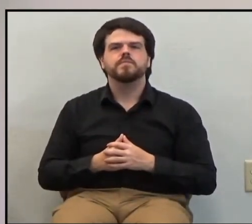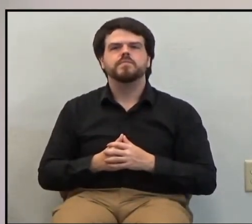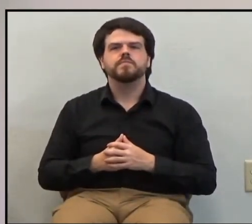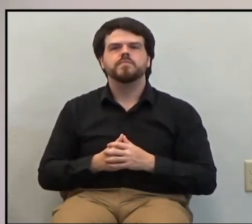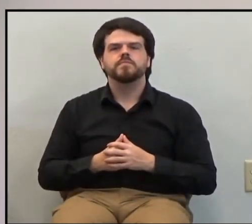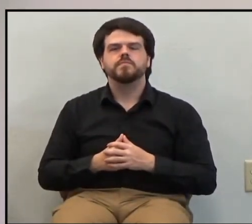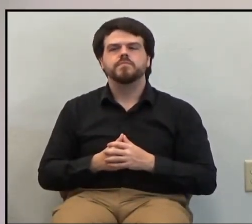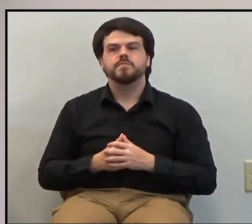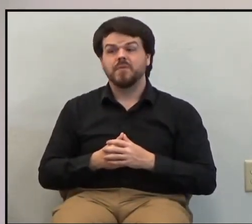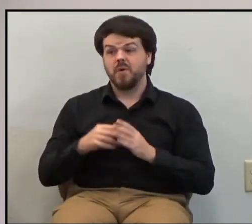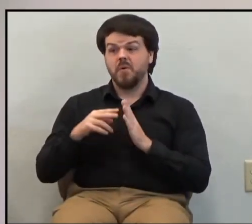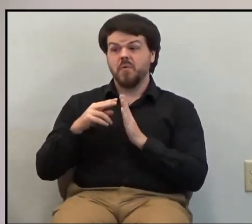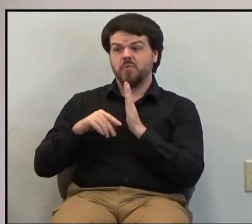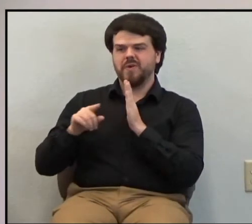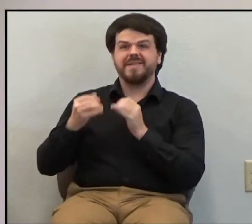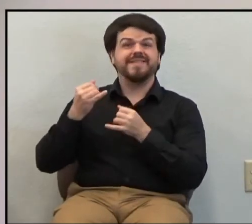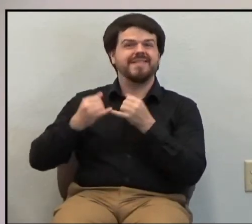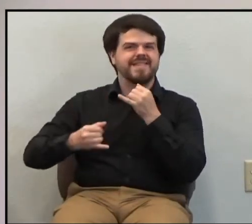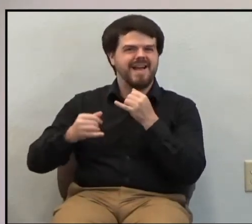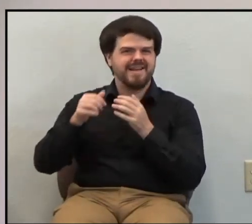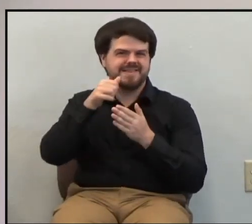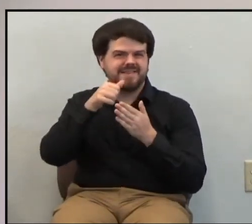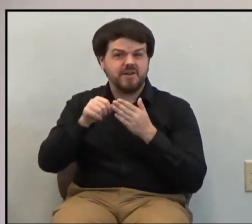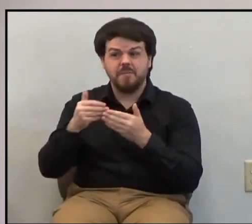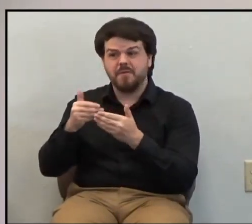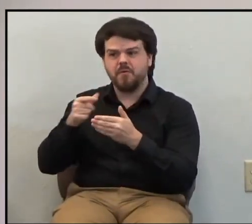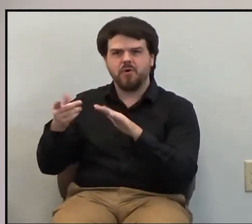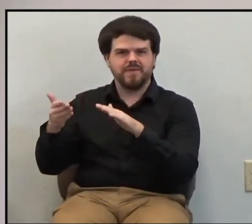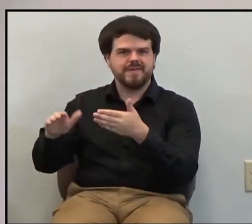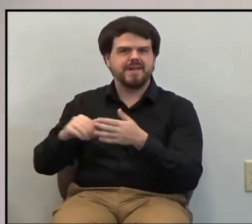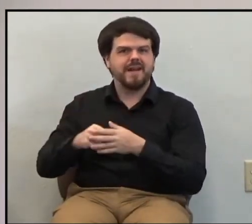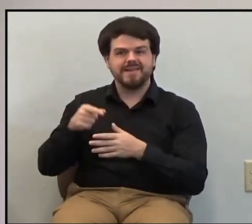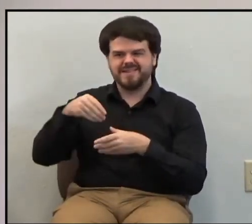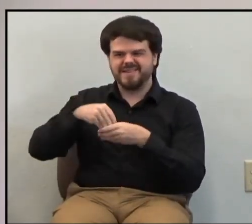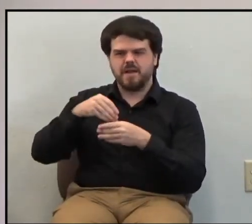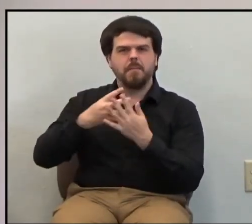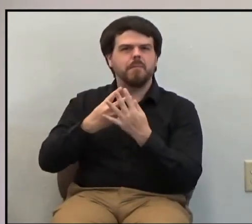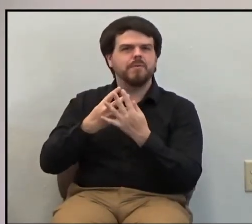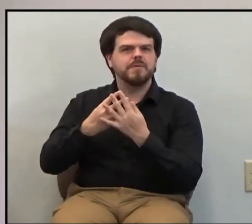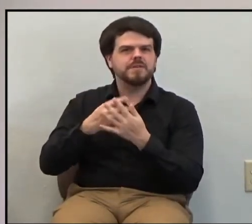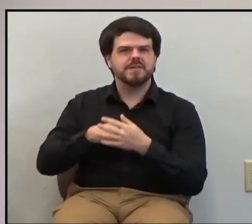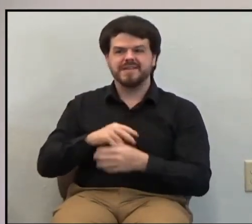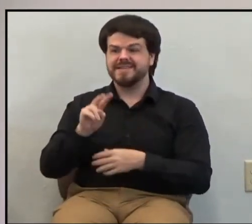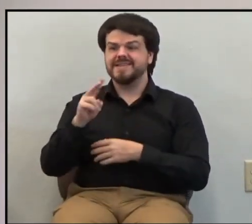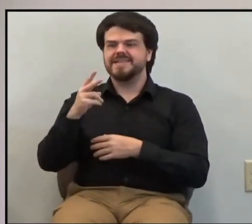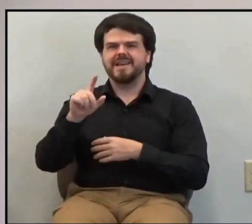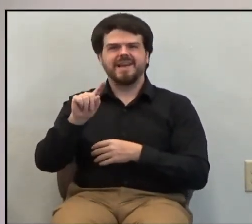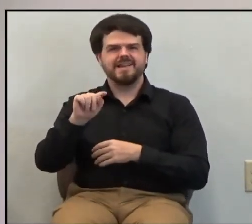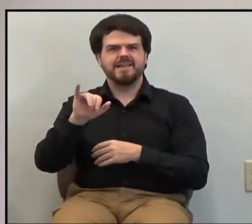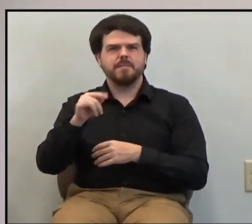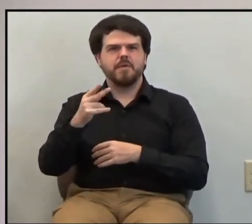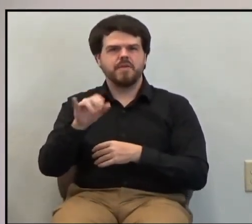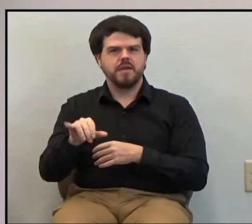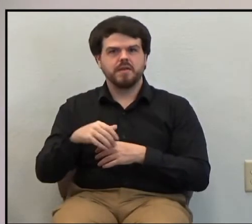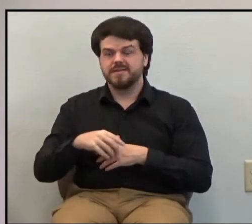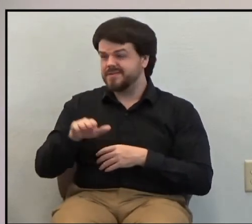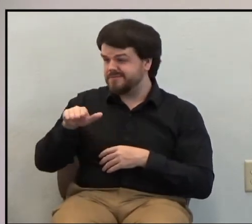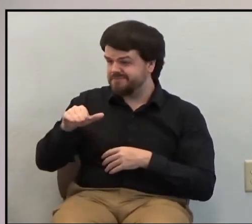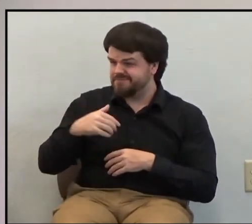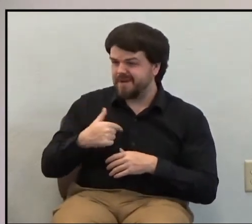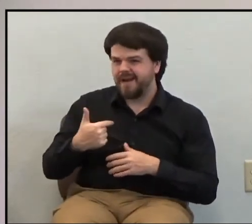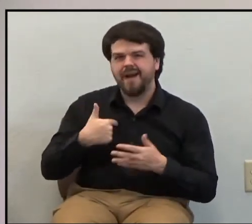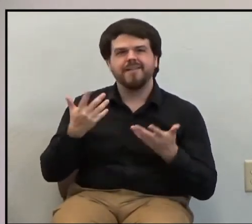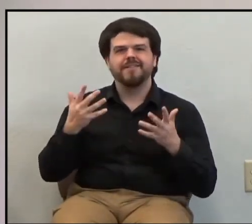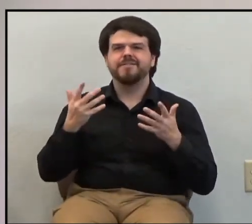When we read his very last letter, just before his death, when he was in prison and awaiting death, 2 Timothy, he says in it, I have finished